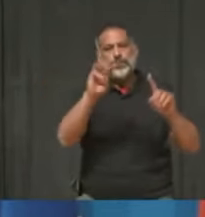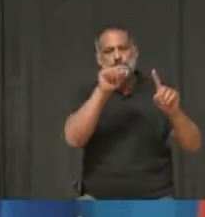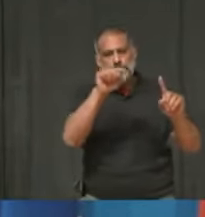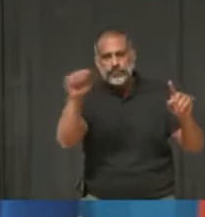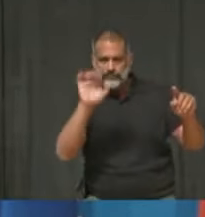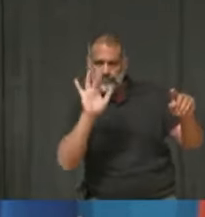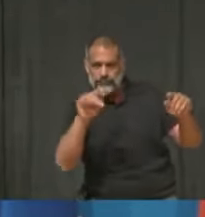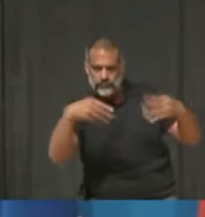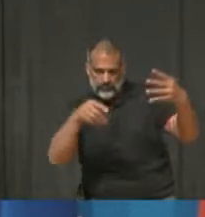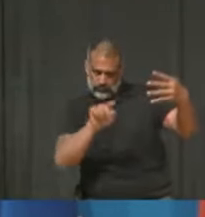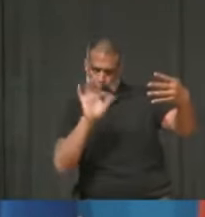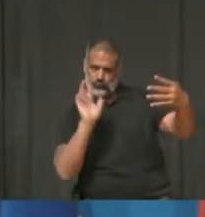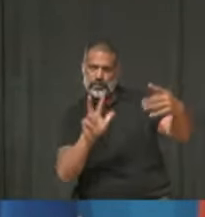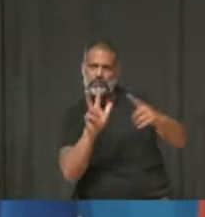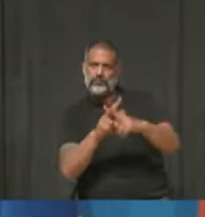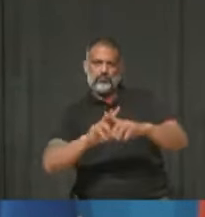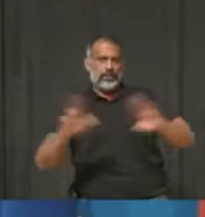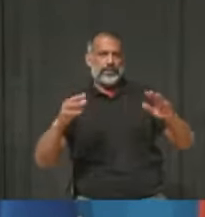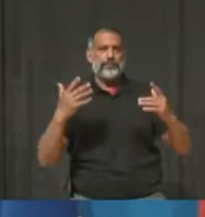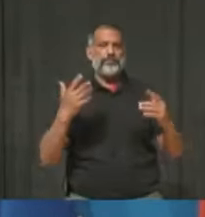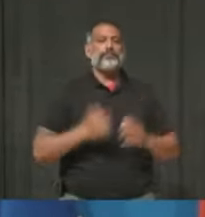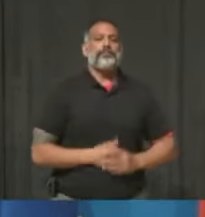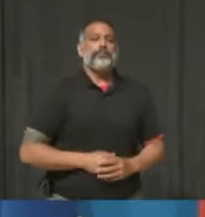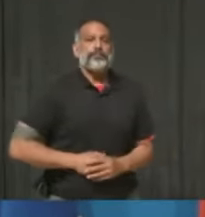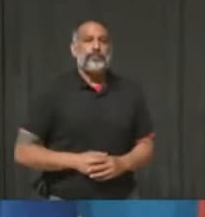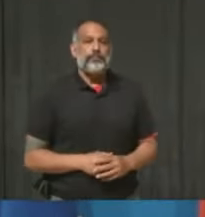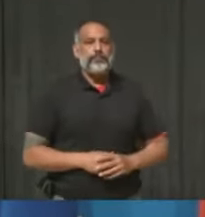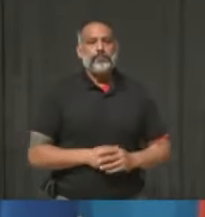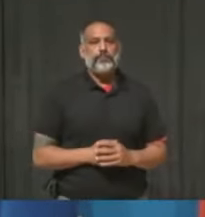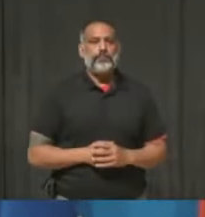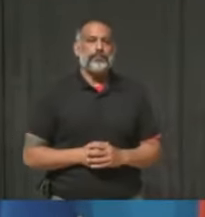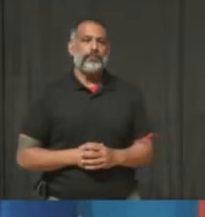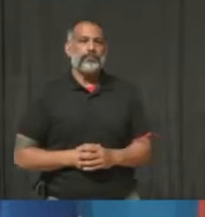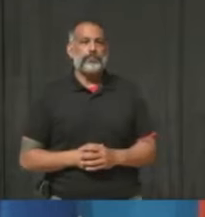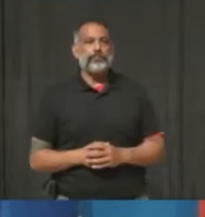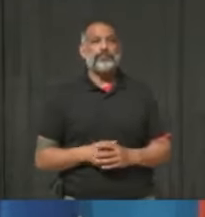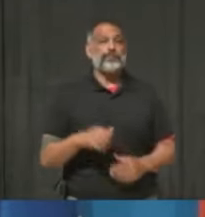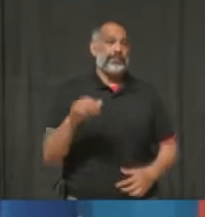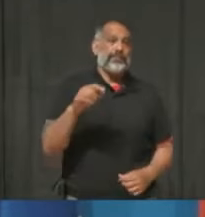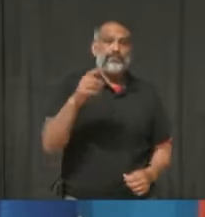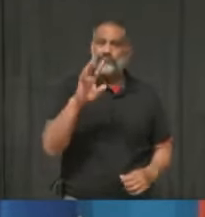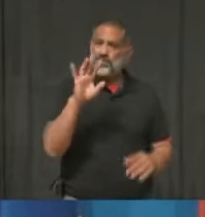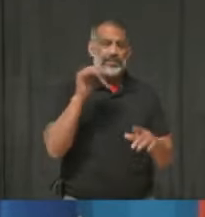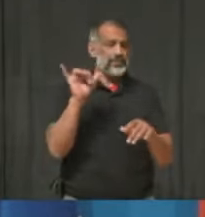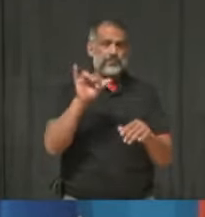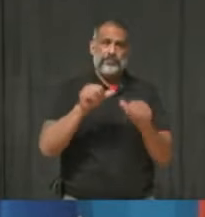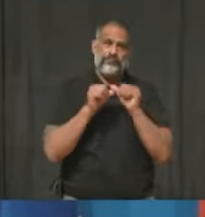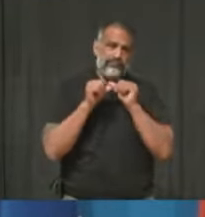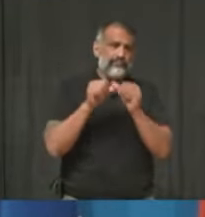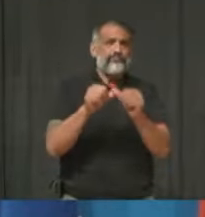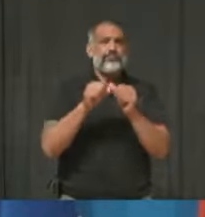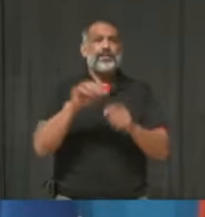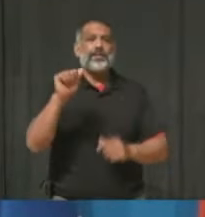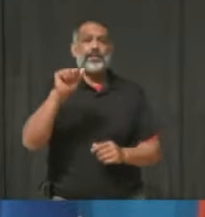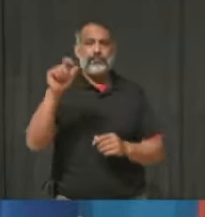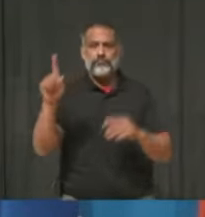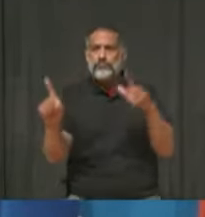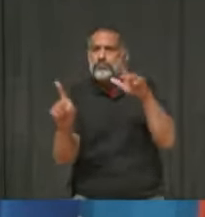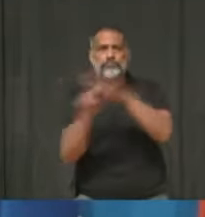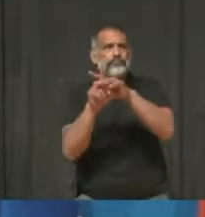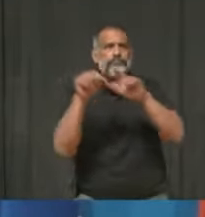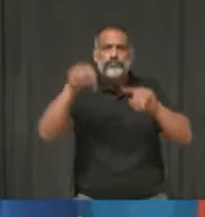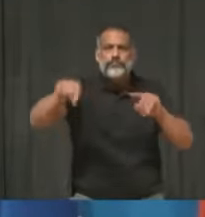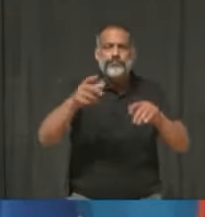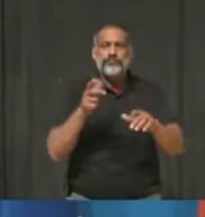COVID-19 vaccine. We're also continuing to move forward with a number of pop-up clinics to reach